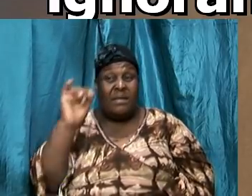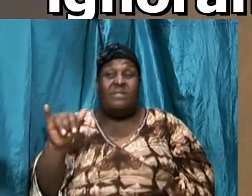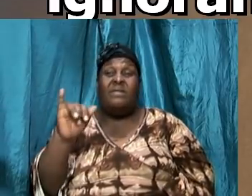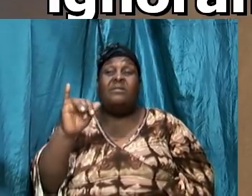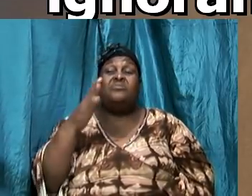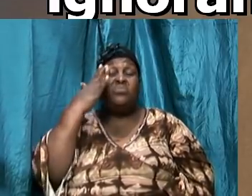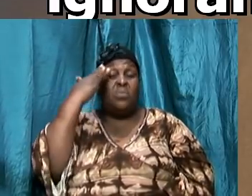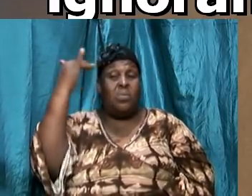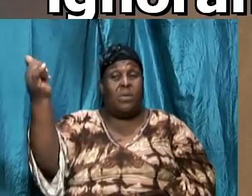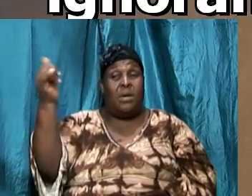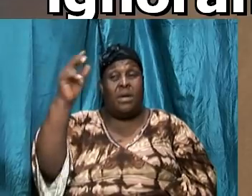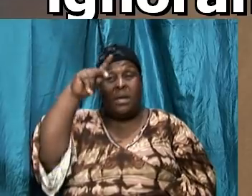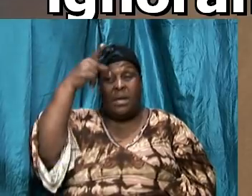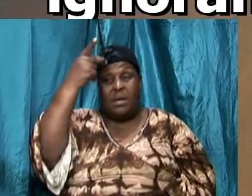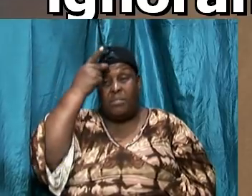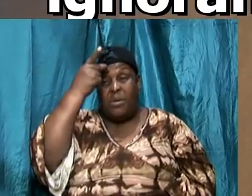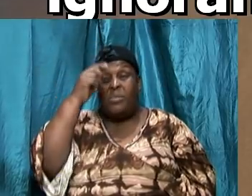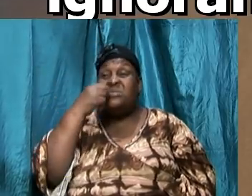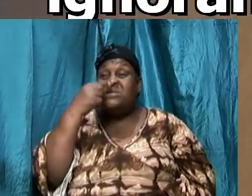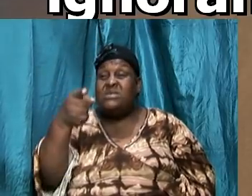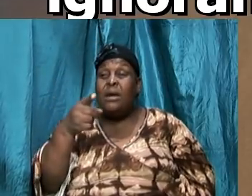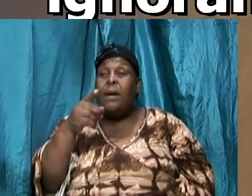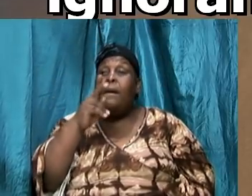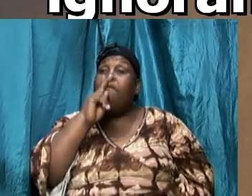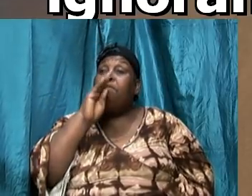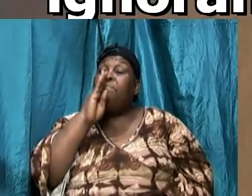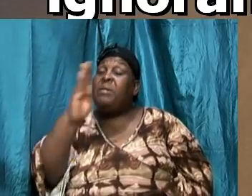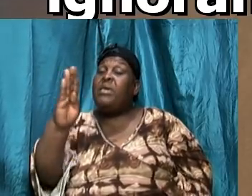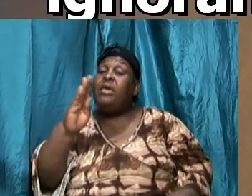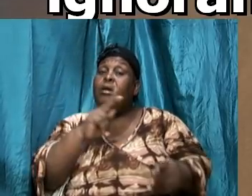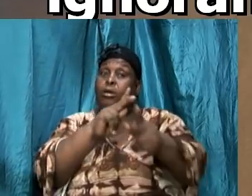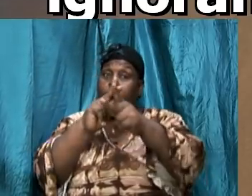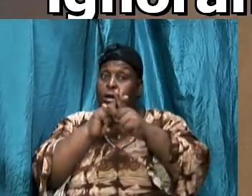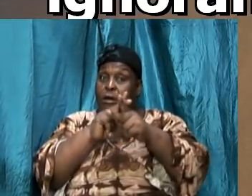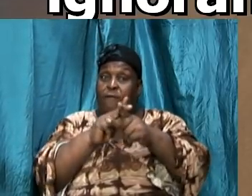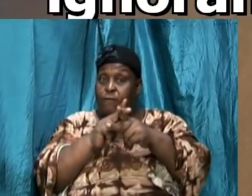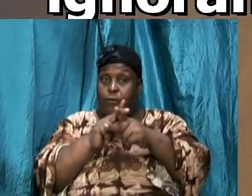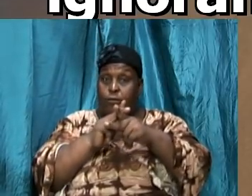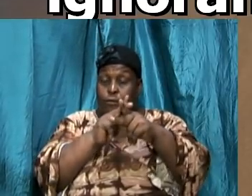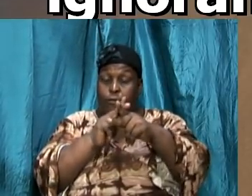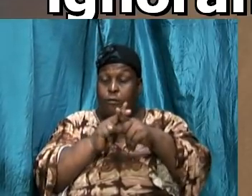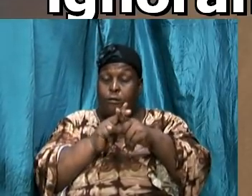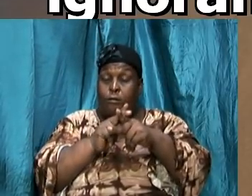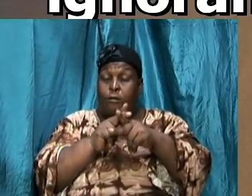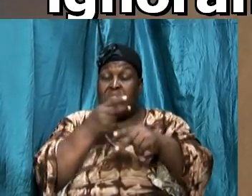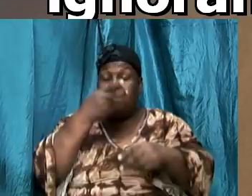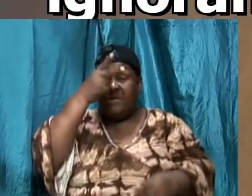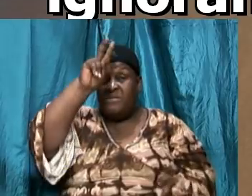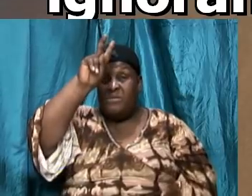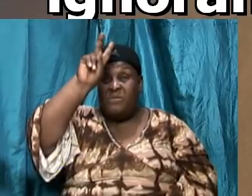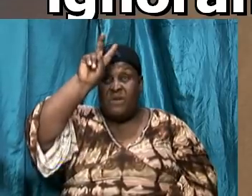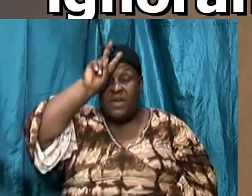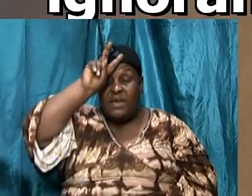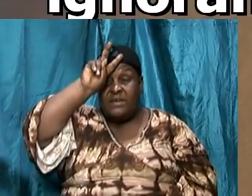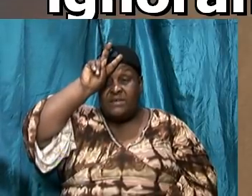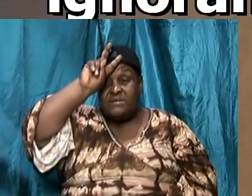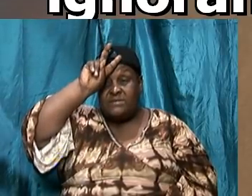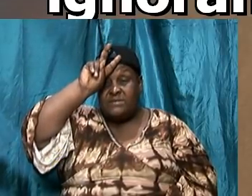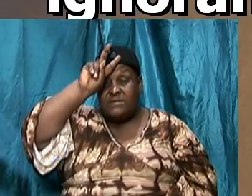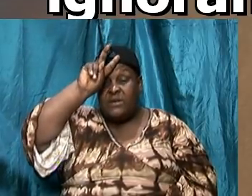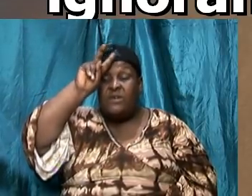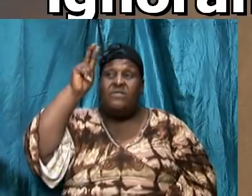devices of the devil or we are not ignorant of the fact that he is trying to deceive us in our